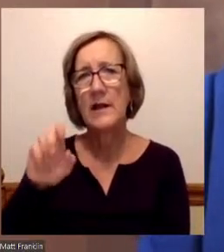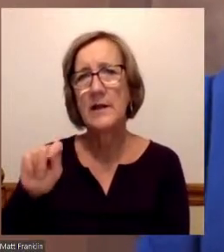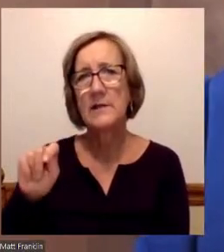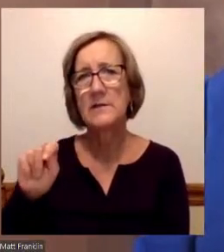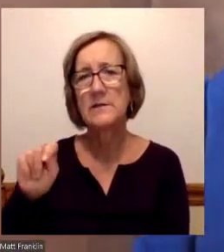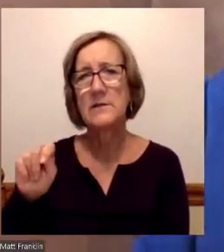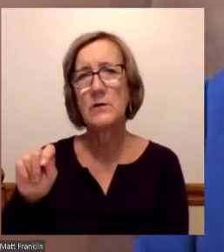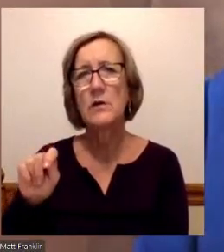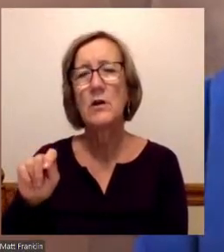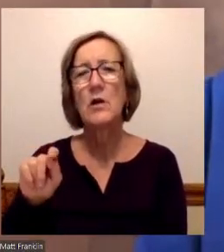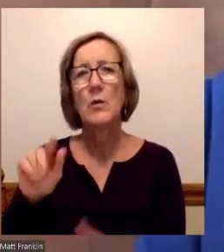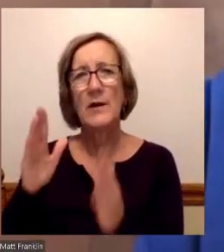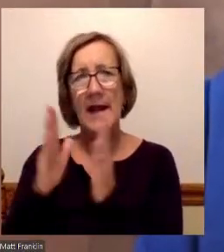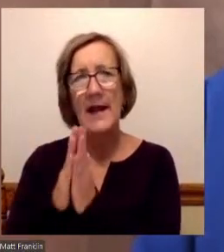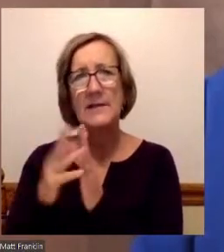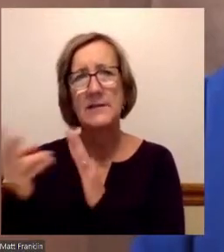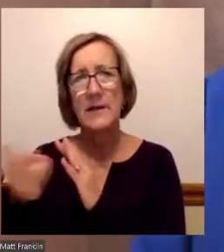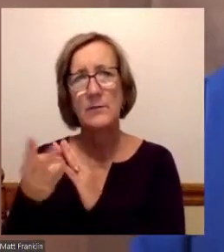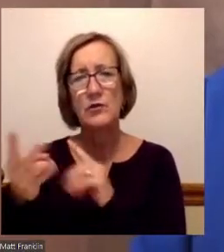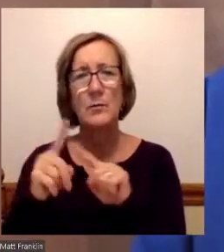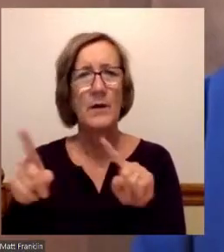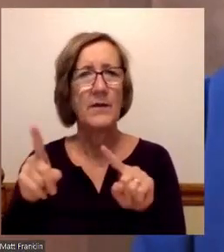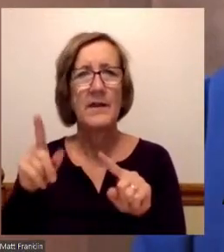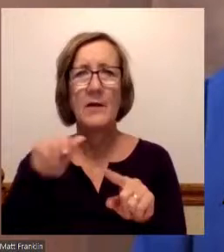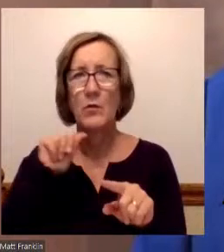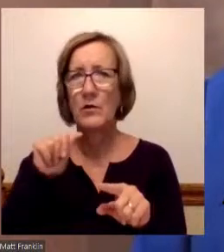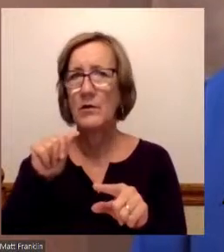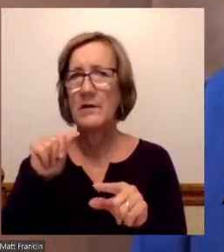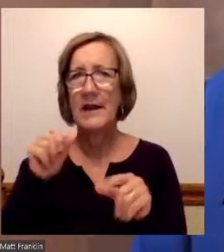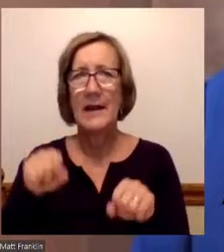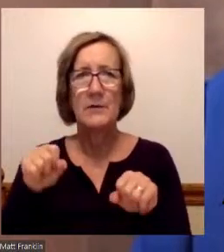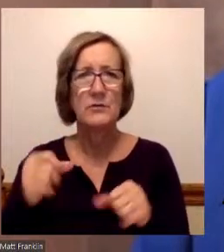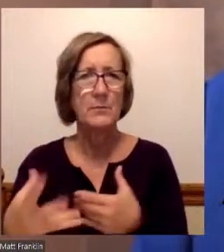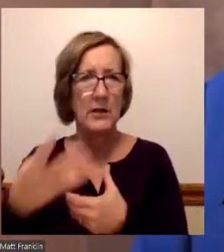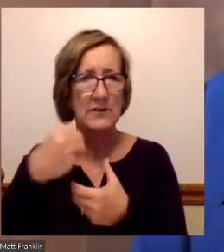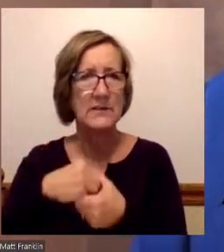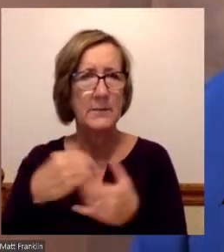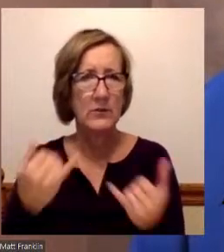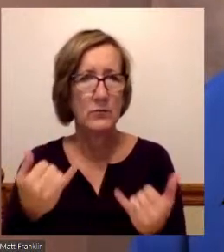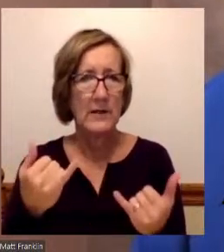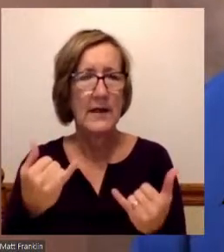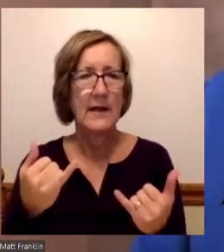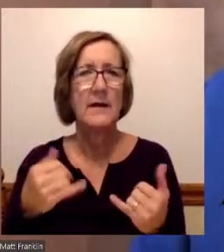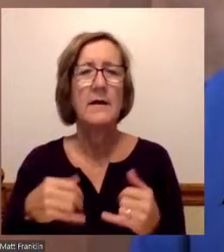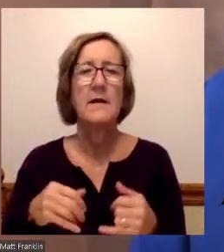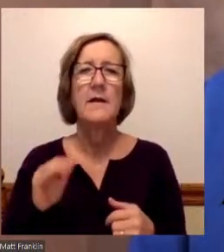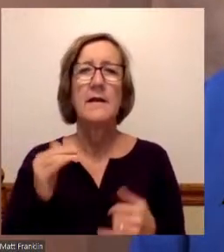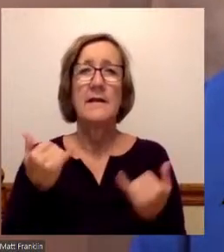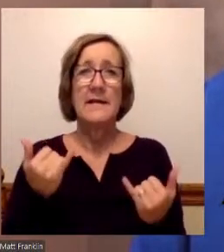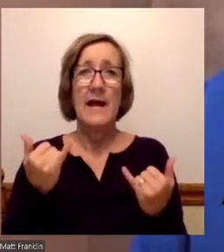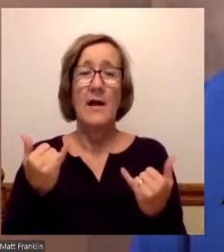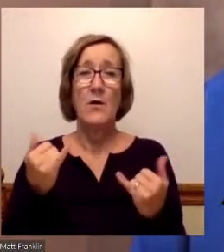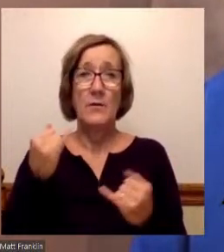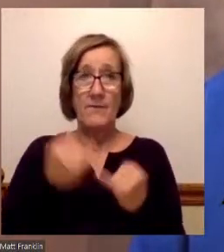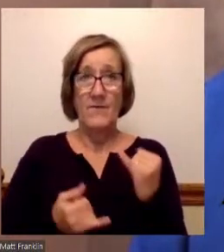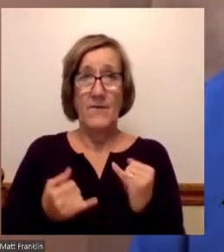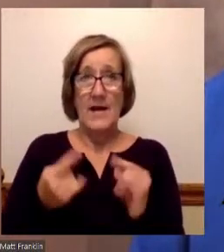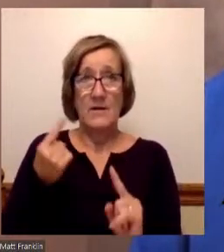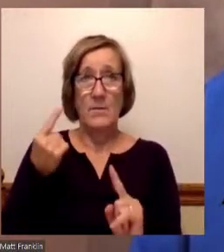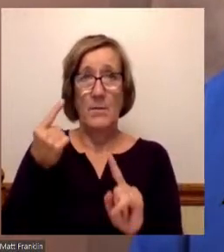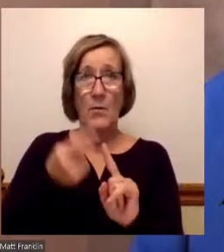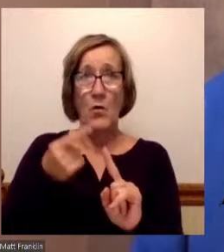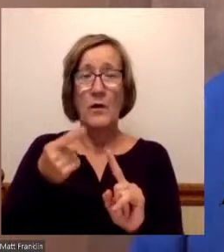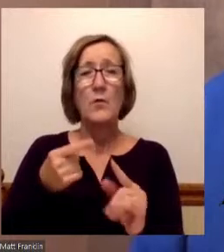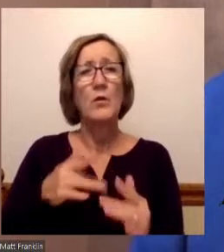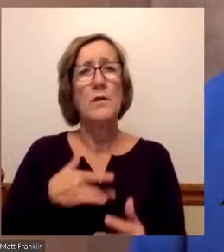able to participate in the forum today. Our final question today, as we start to wind down, what do you think is Mott's